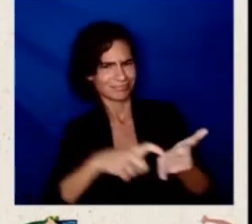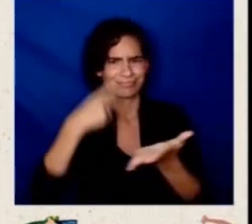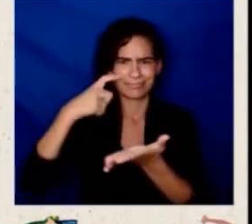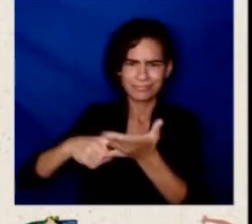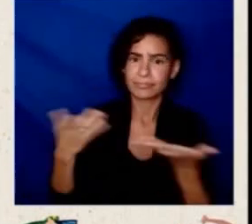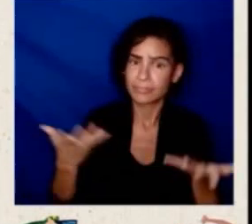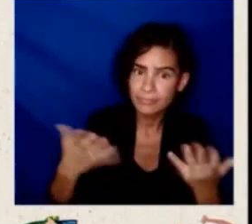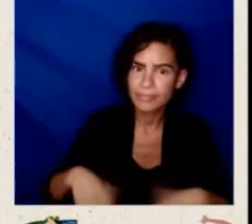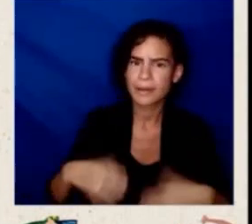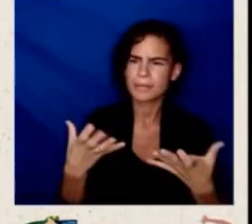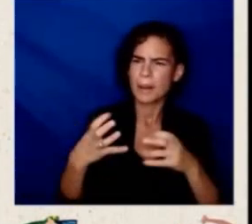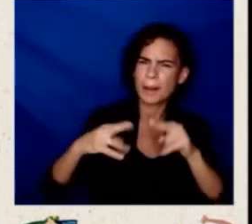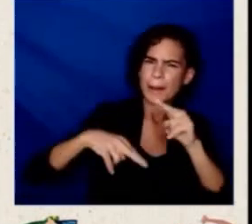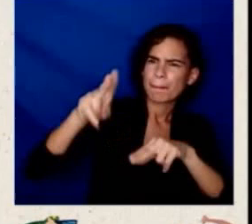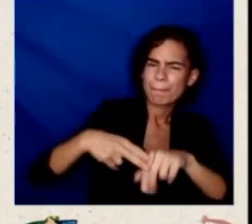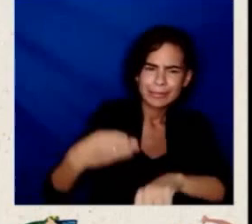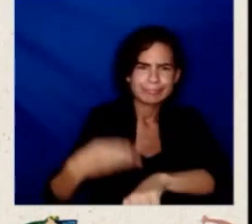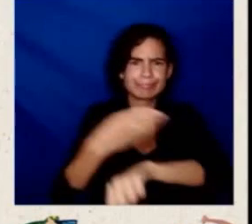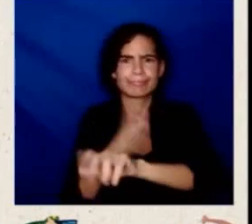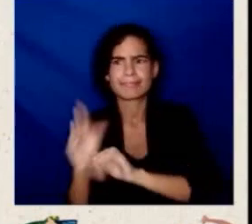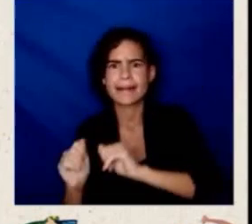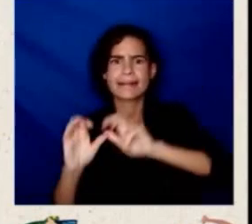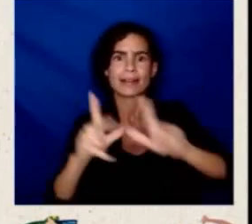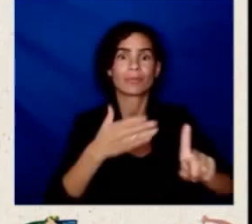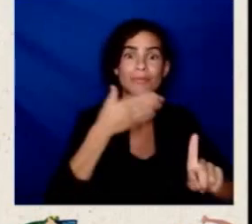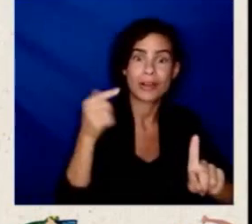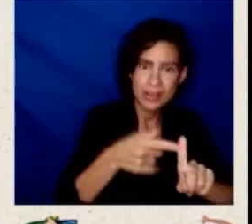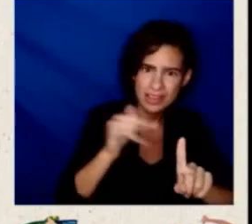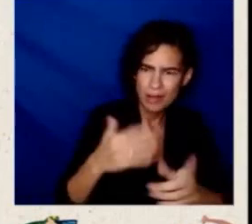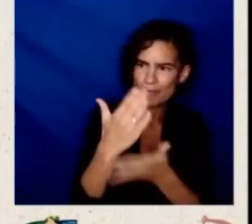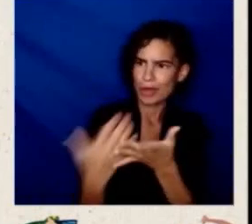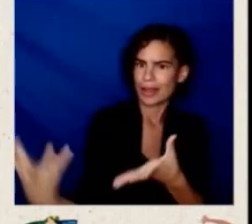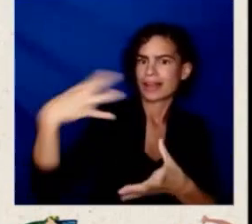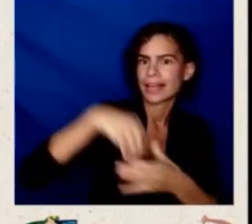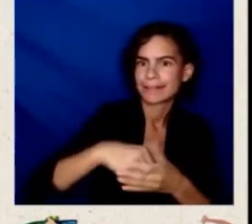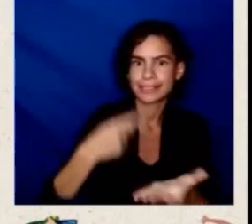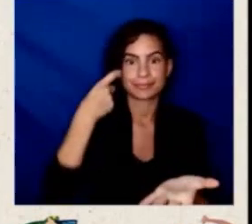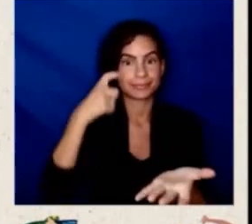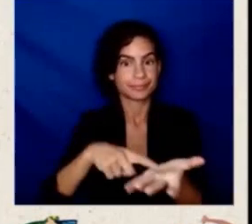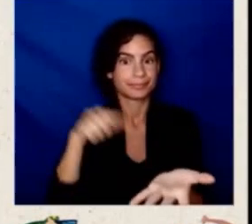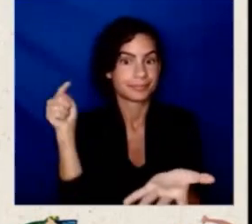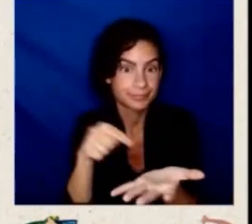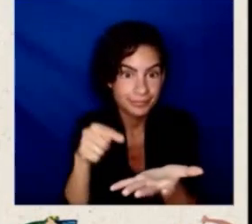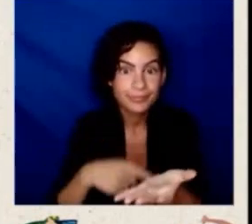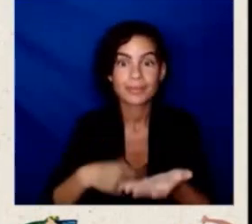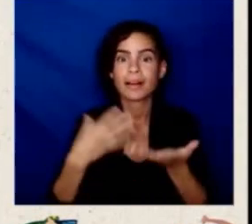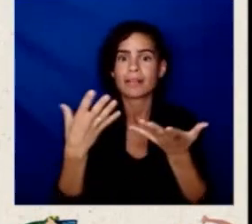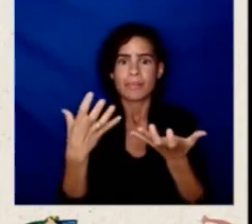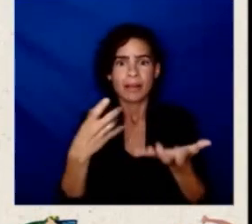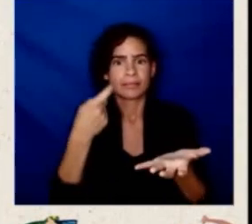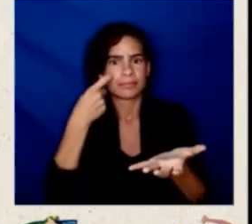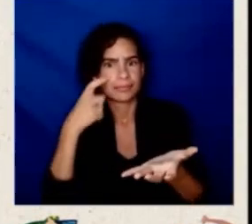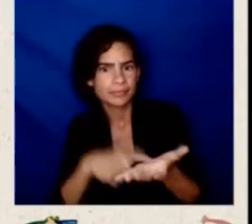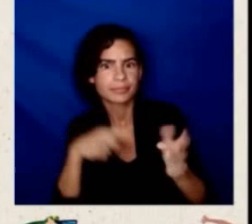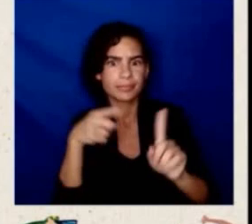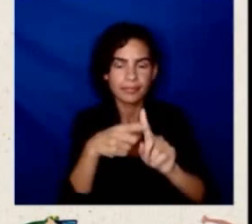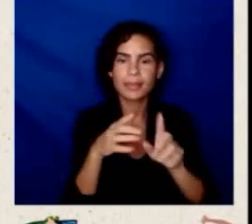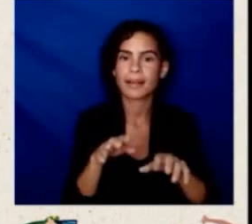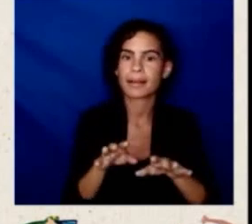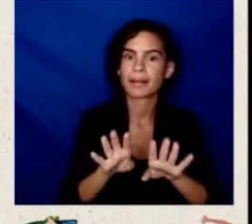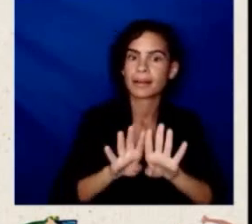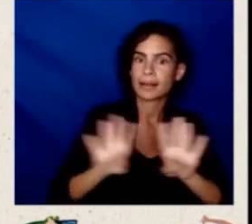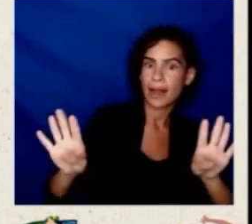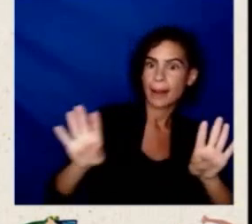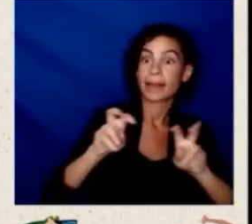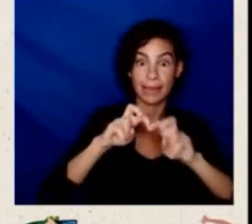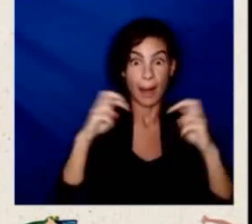President Biden's historic cabinet reflects the diversity of our nation. He's a man of his word. He said he wants this administration to